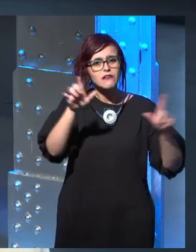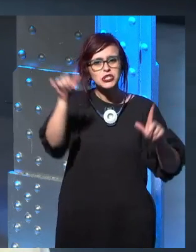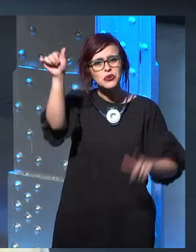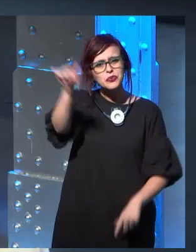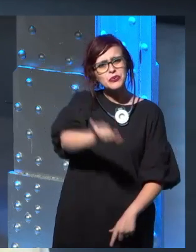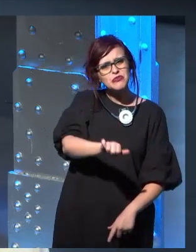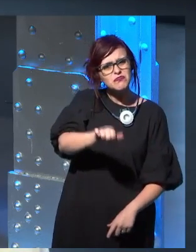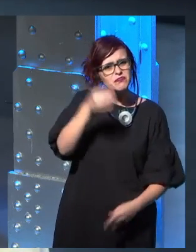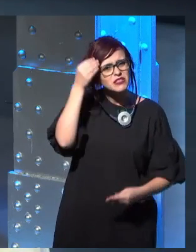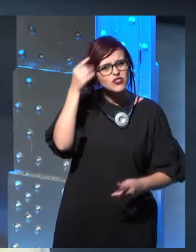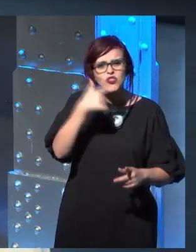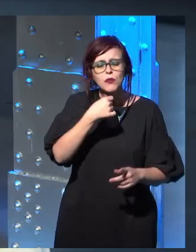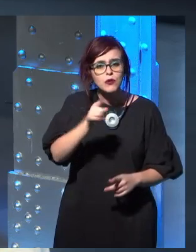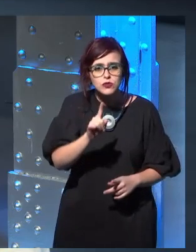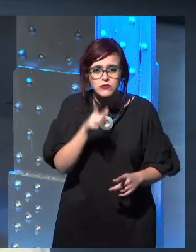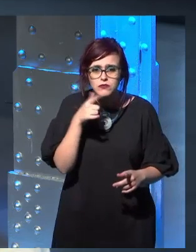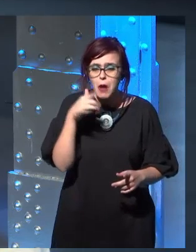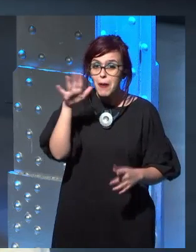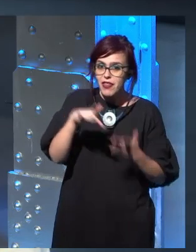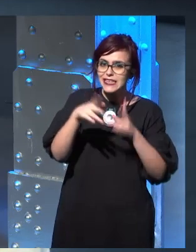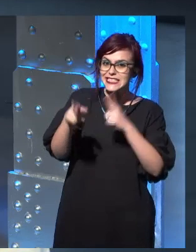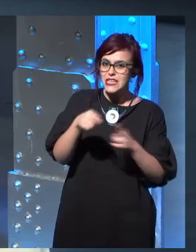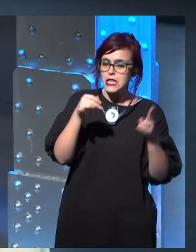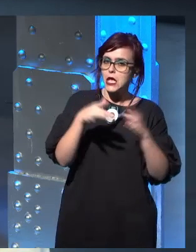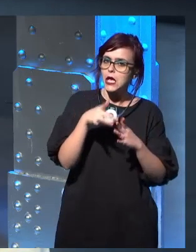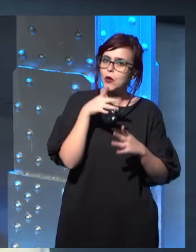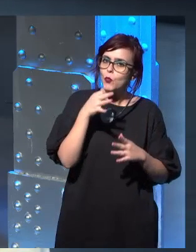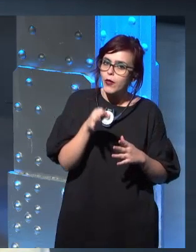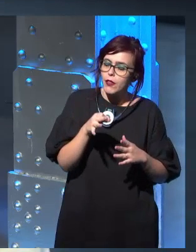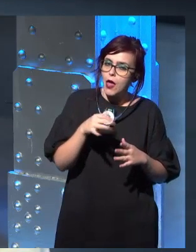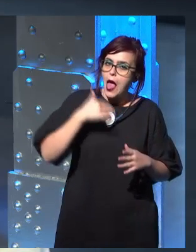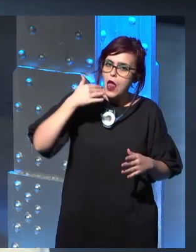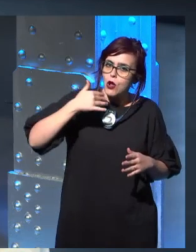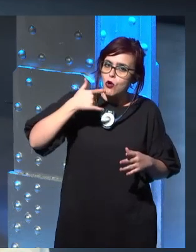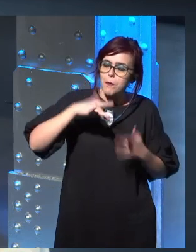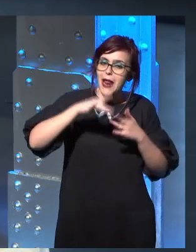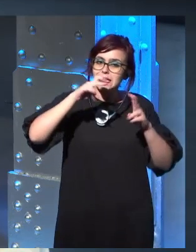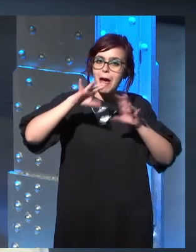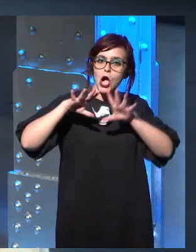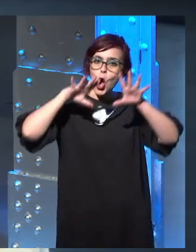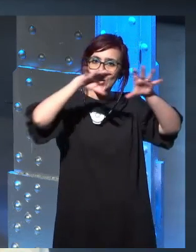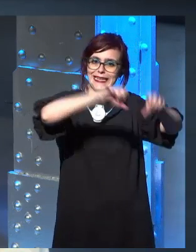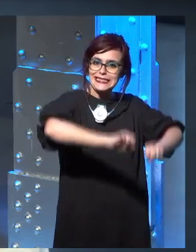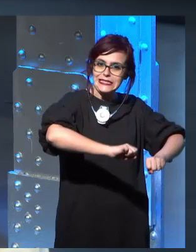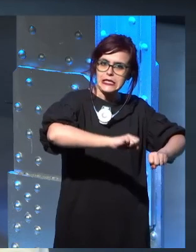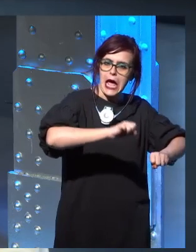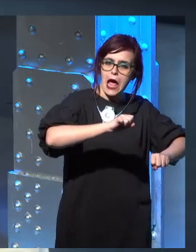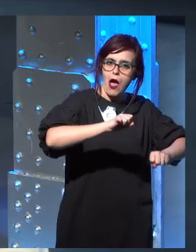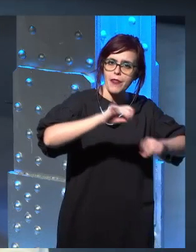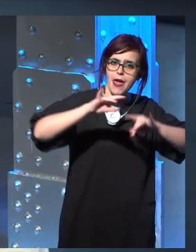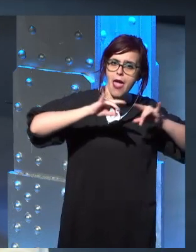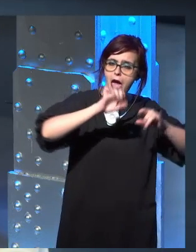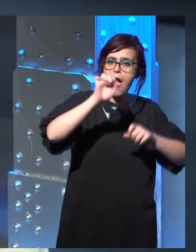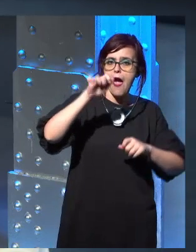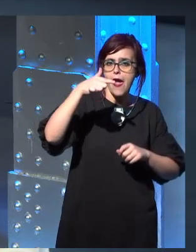show necessarily would be large enough for it, perhaps. think it would be large enough. mean, you're talking about all the different realms, and all the different